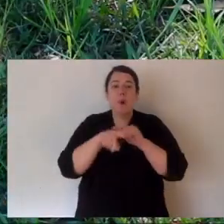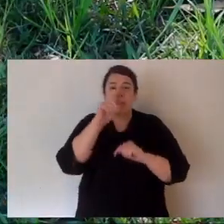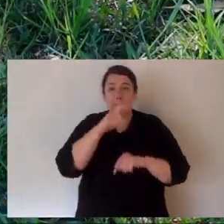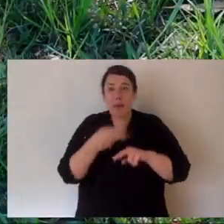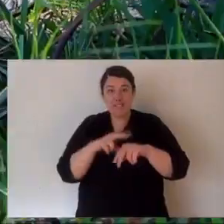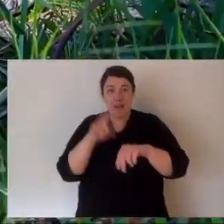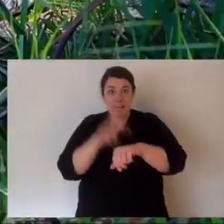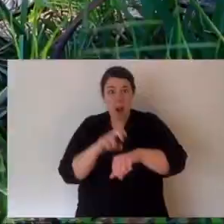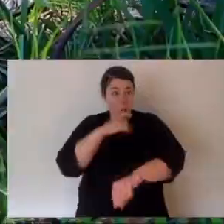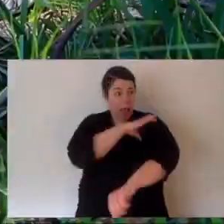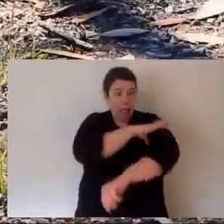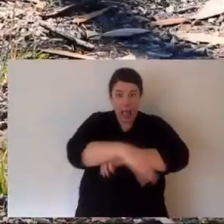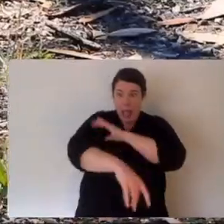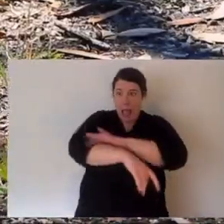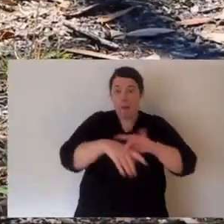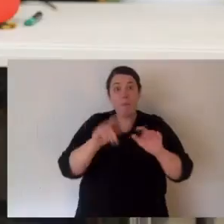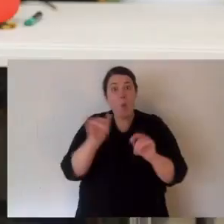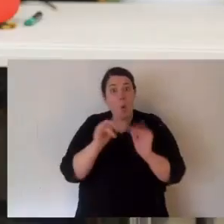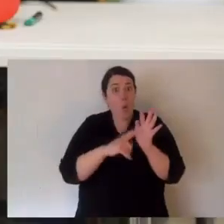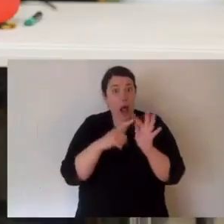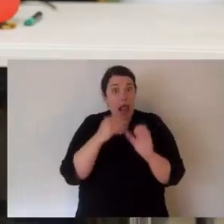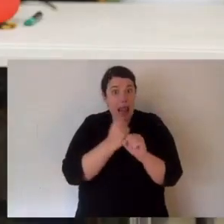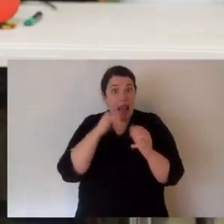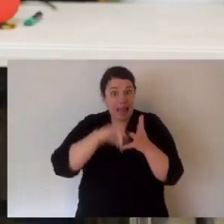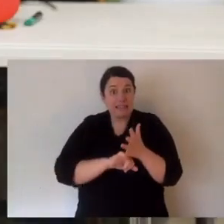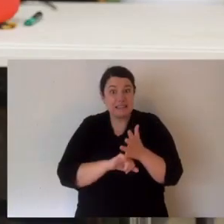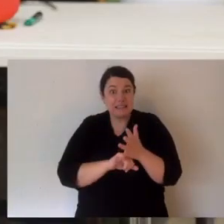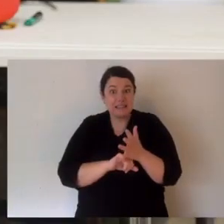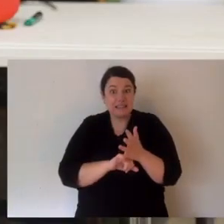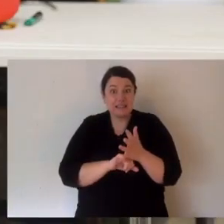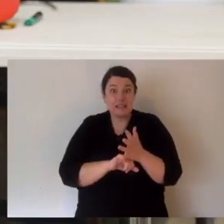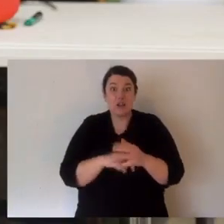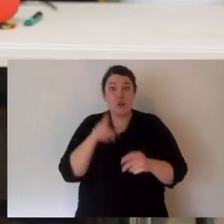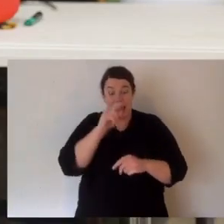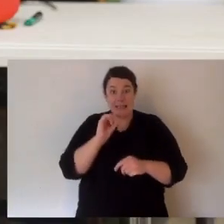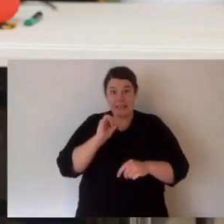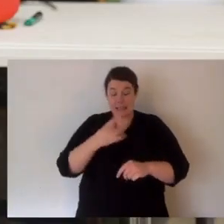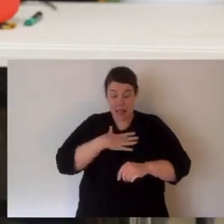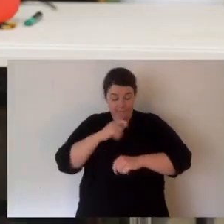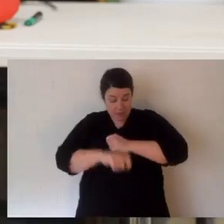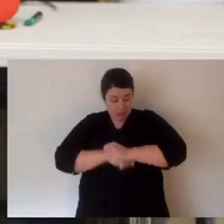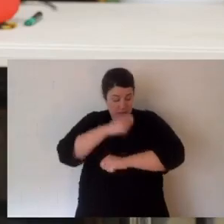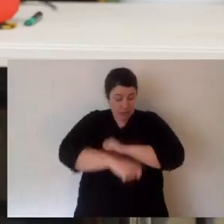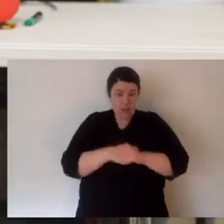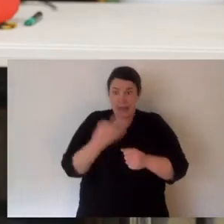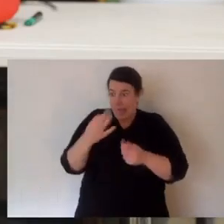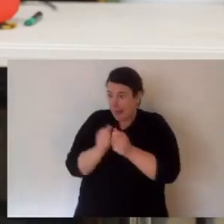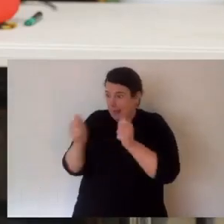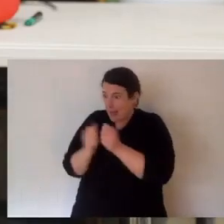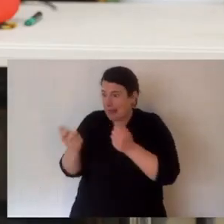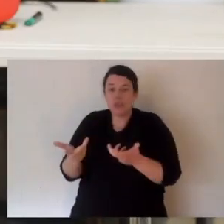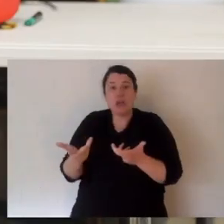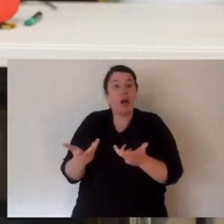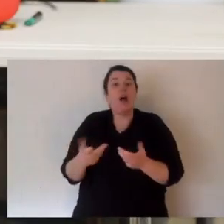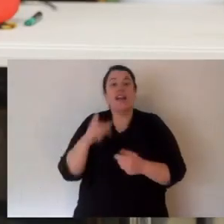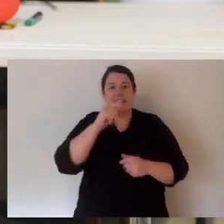bitten, it will be on a limb like the legs or the arms. And if you don't have a bandage, you use some clothing. You rip something up. You use anything you have